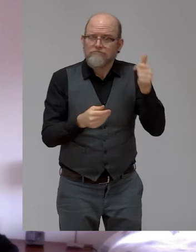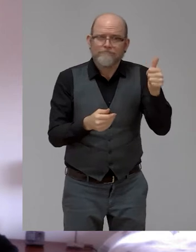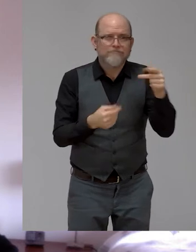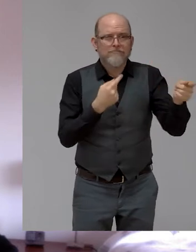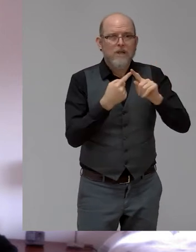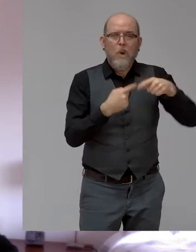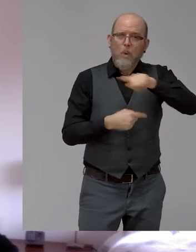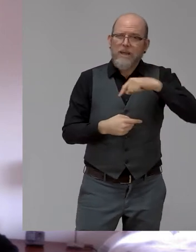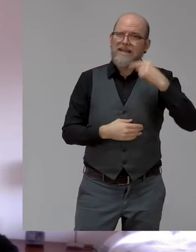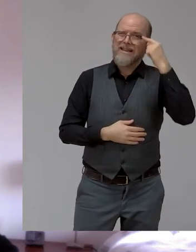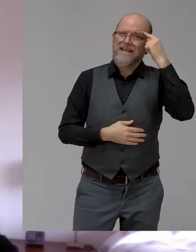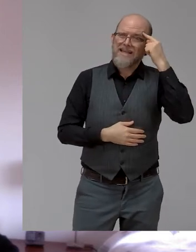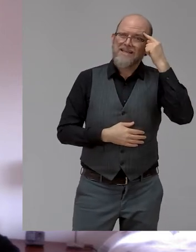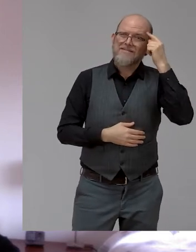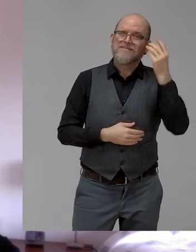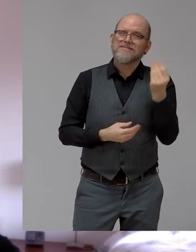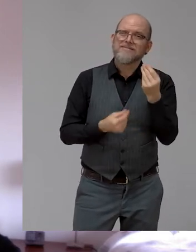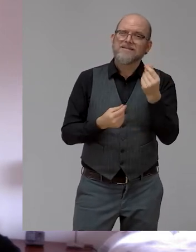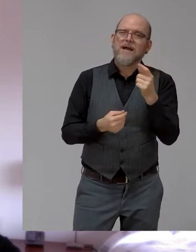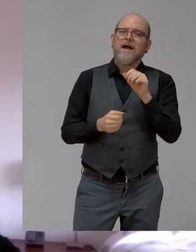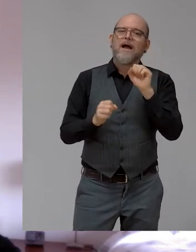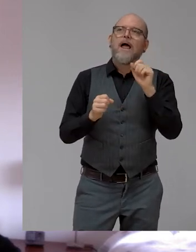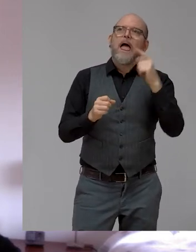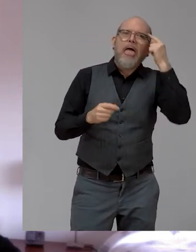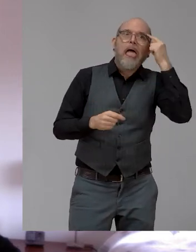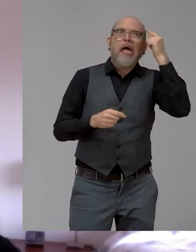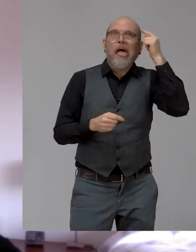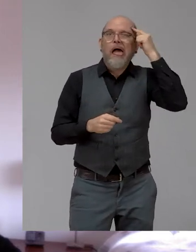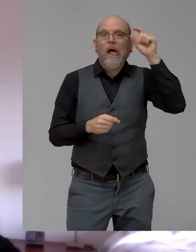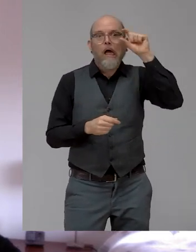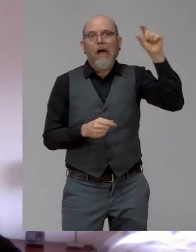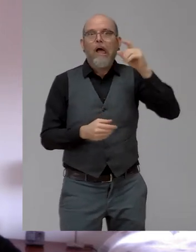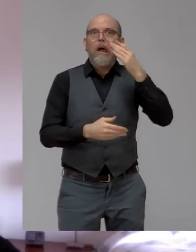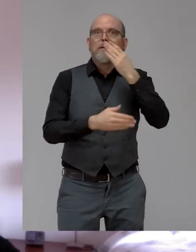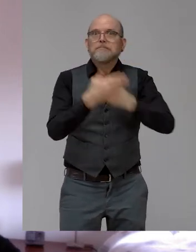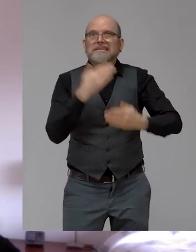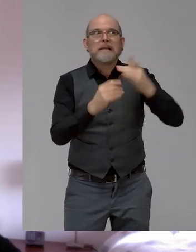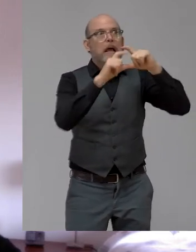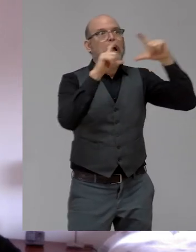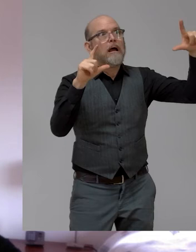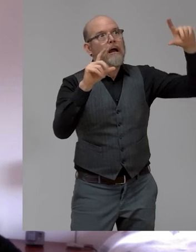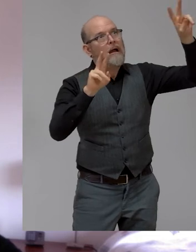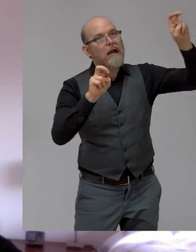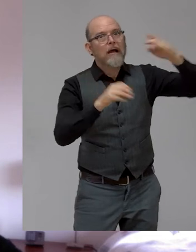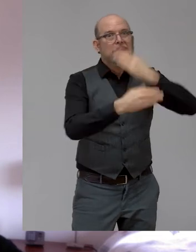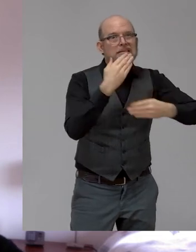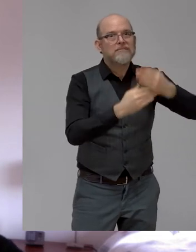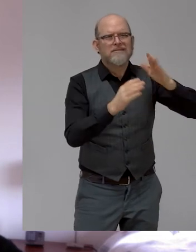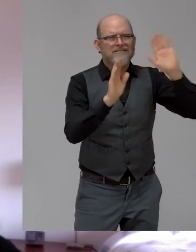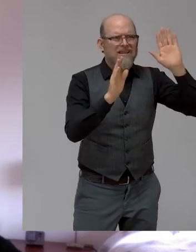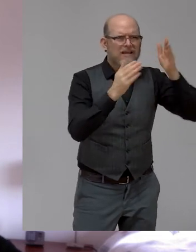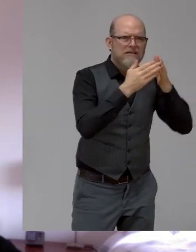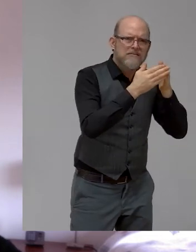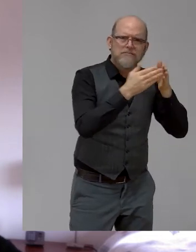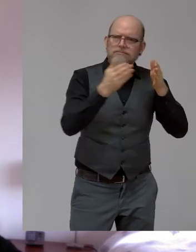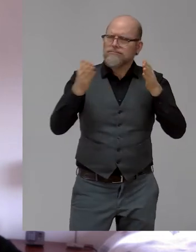about disability at its extremes. Right? We've got to start thinking disability on a continuum. And if you